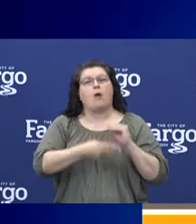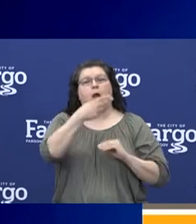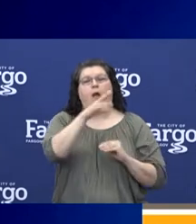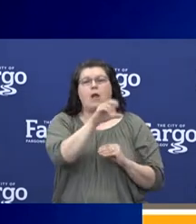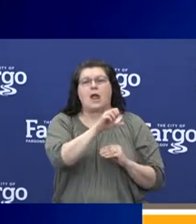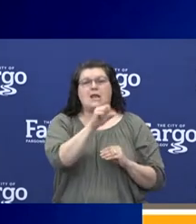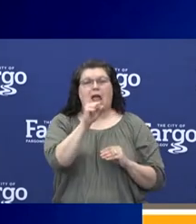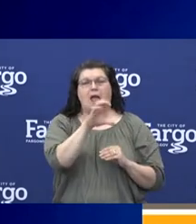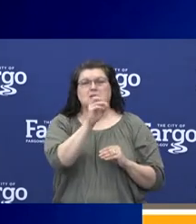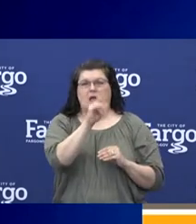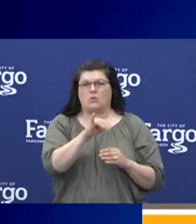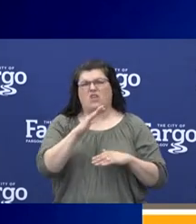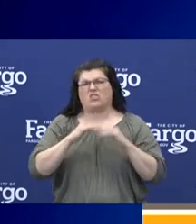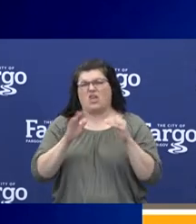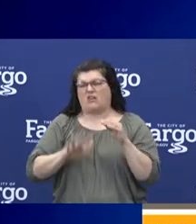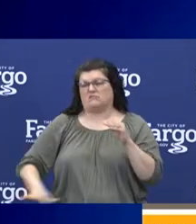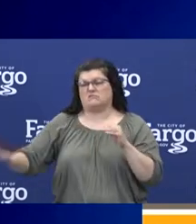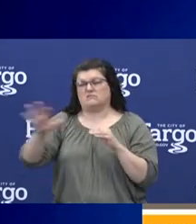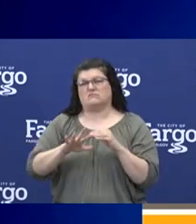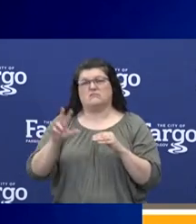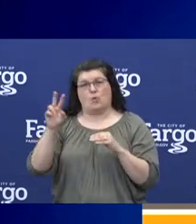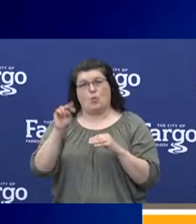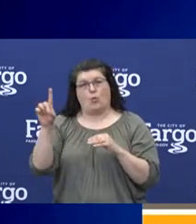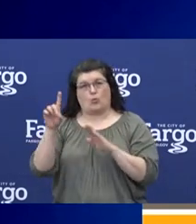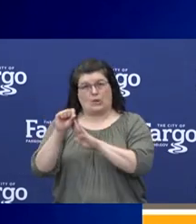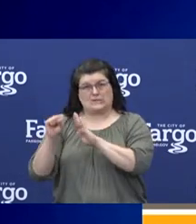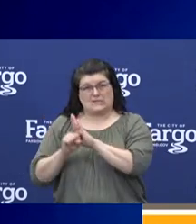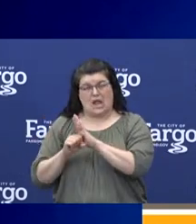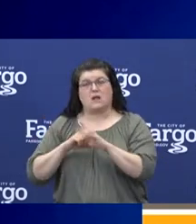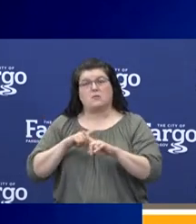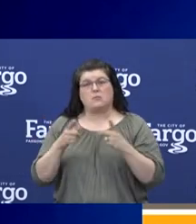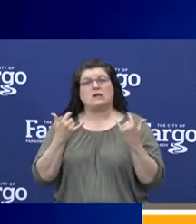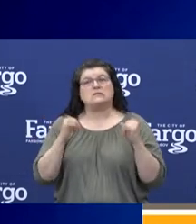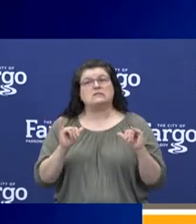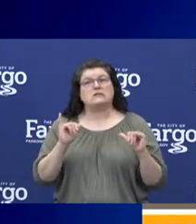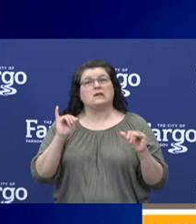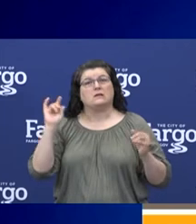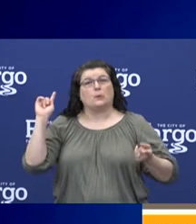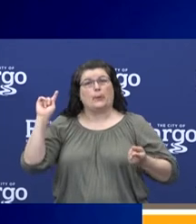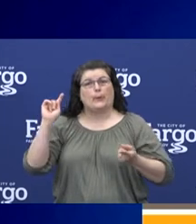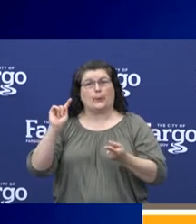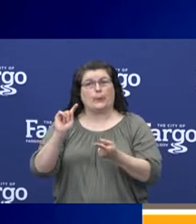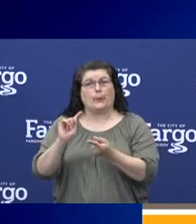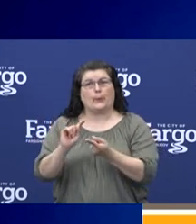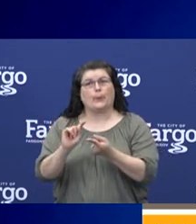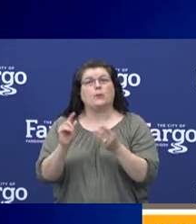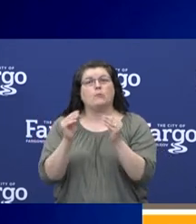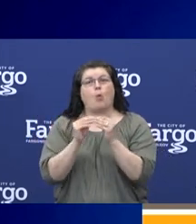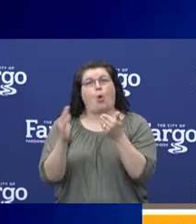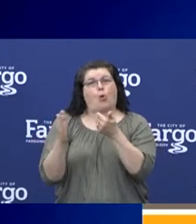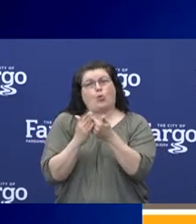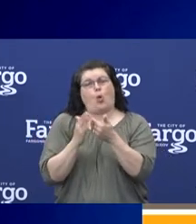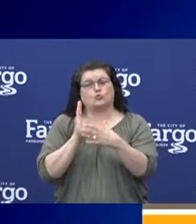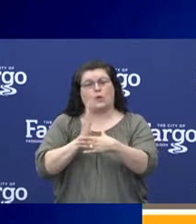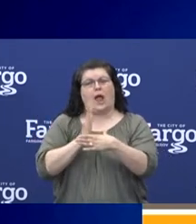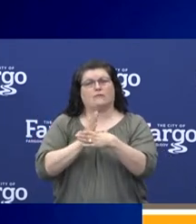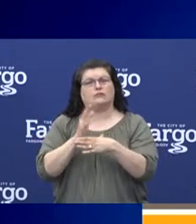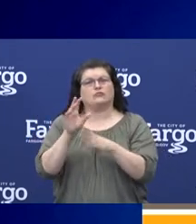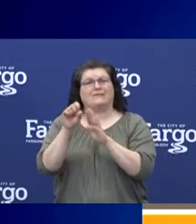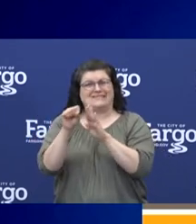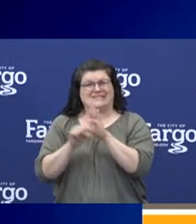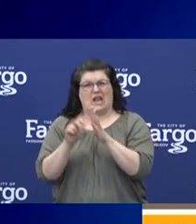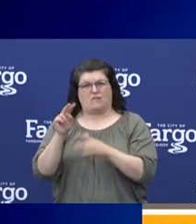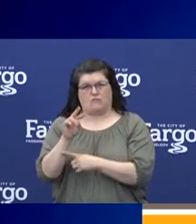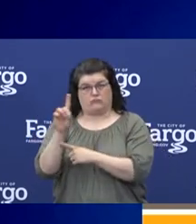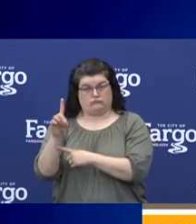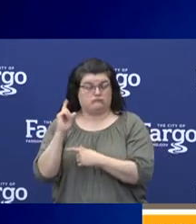the rest of the state, that trend is going down and getting slowly closer to the state average. And we hope to see that continue